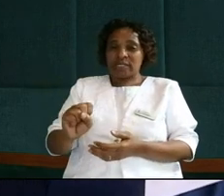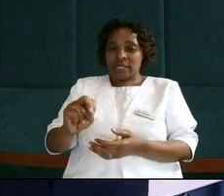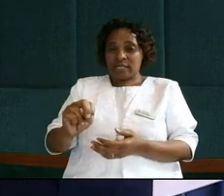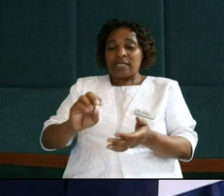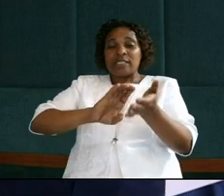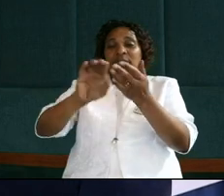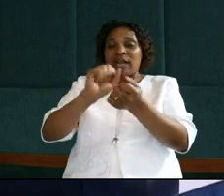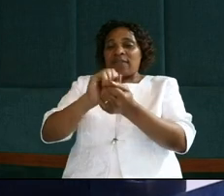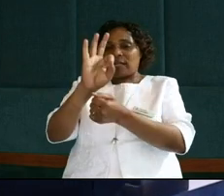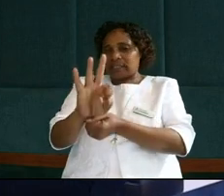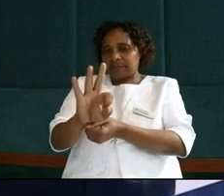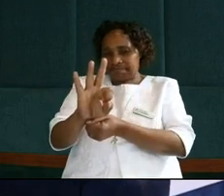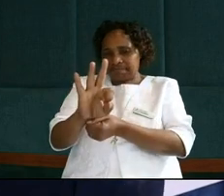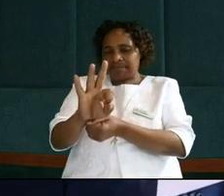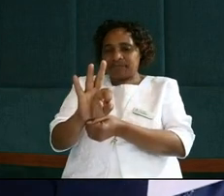13.